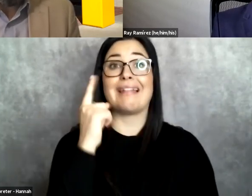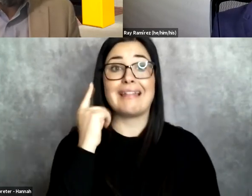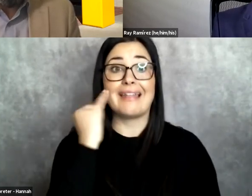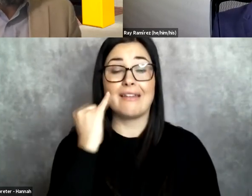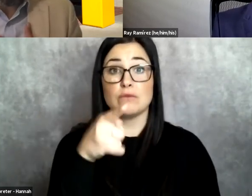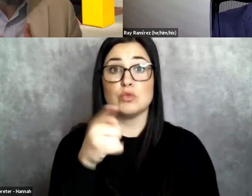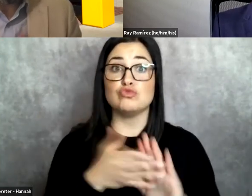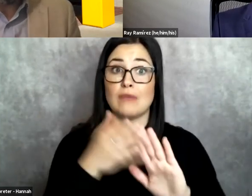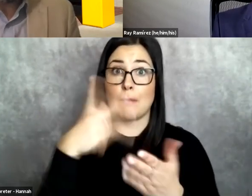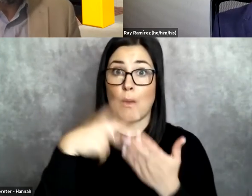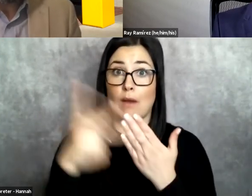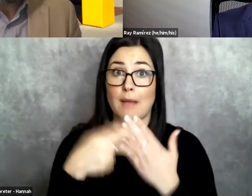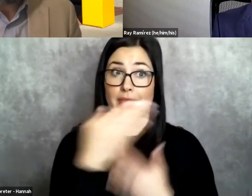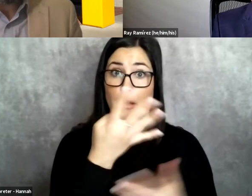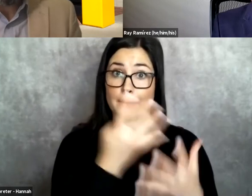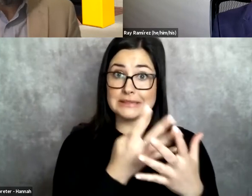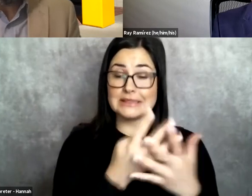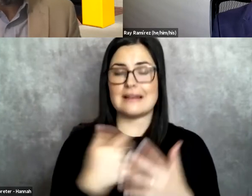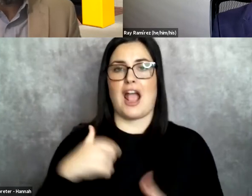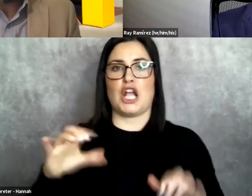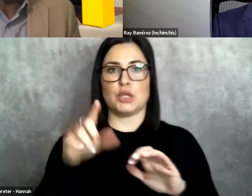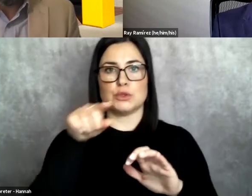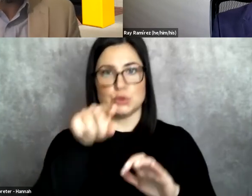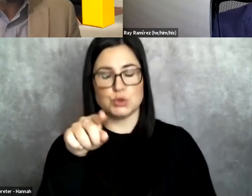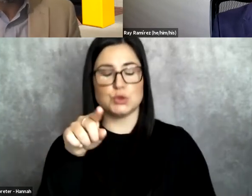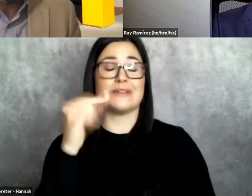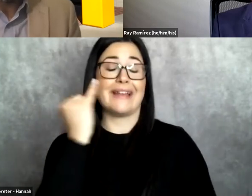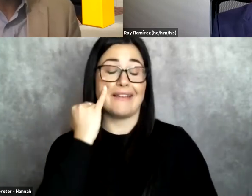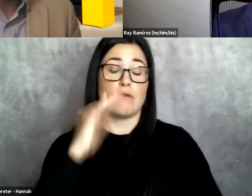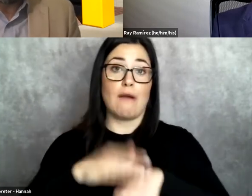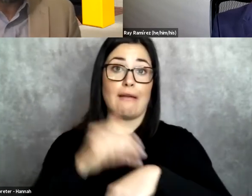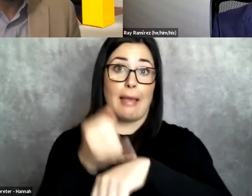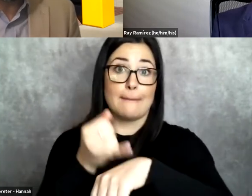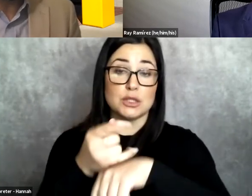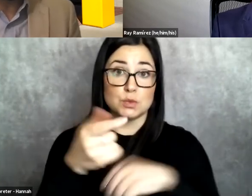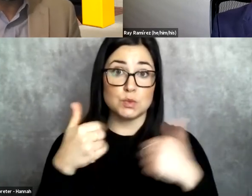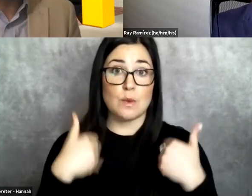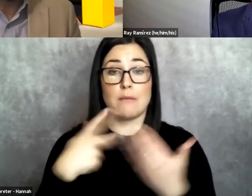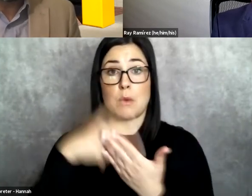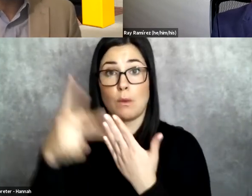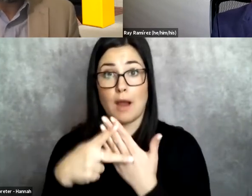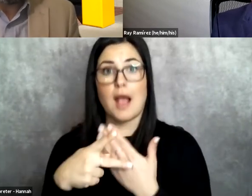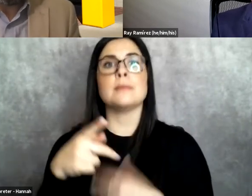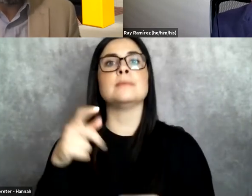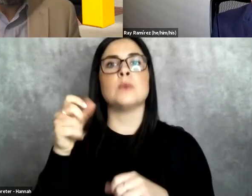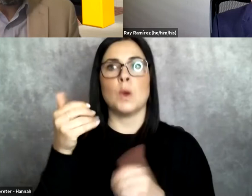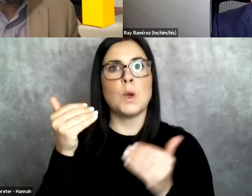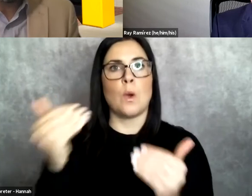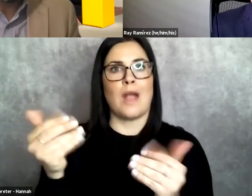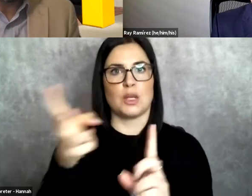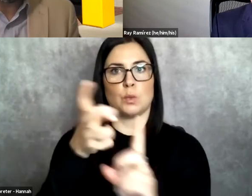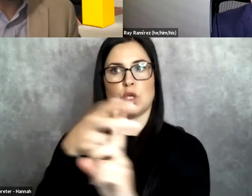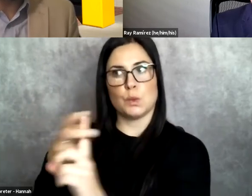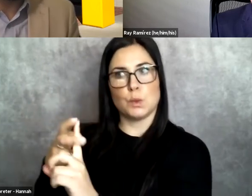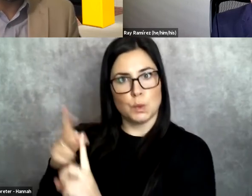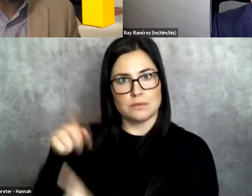program, I would encourage you, if there's a program on your campus, to recruit some of the students to go in there and, and,